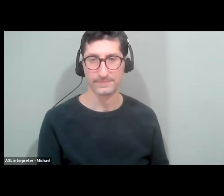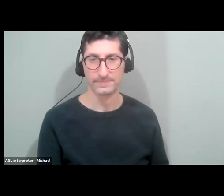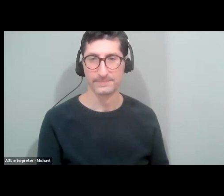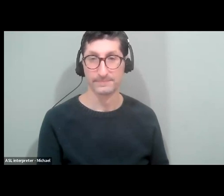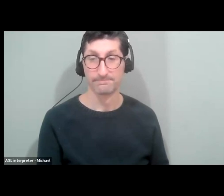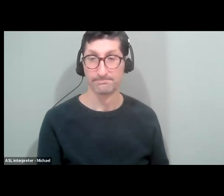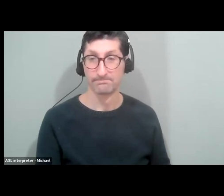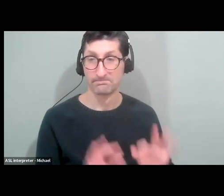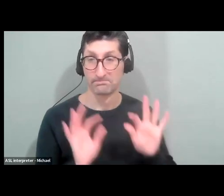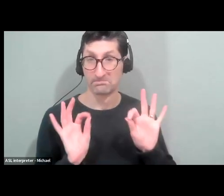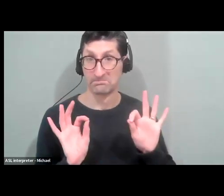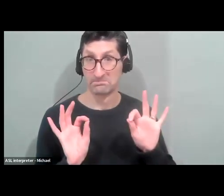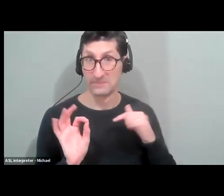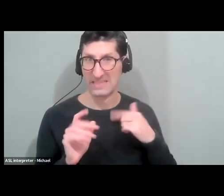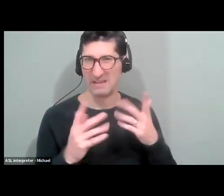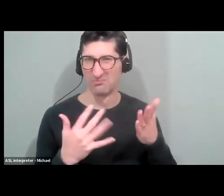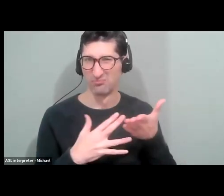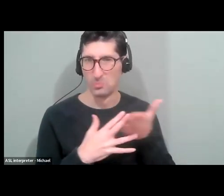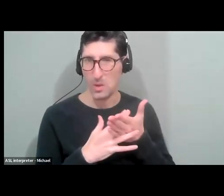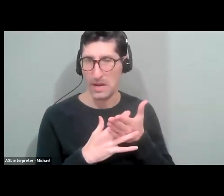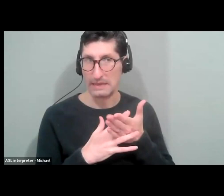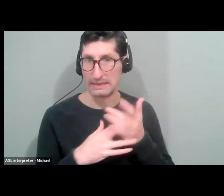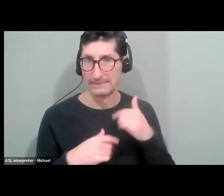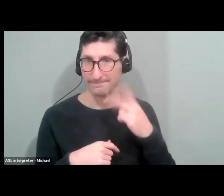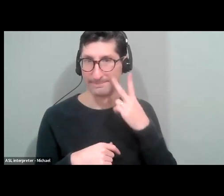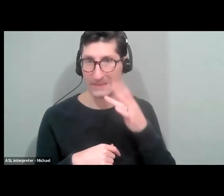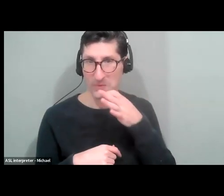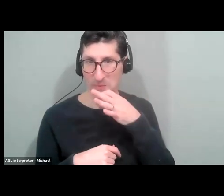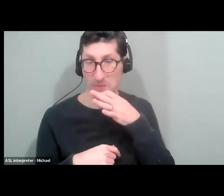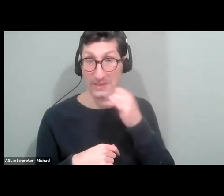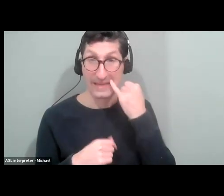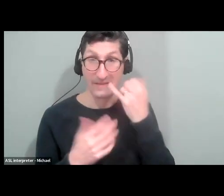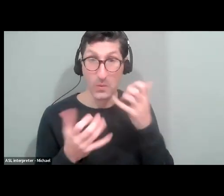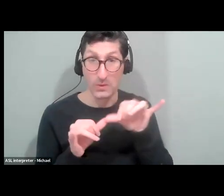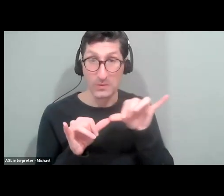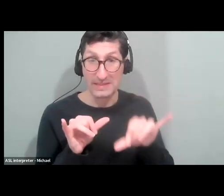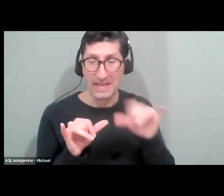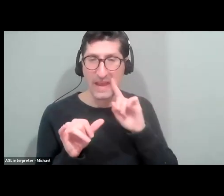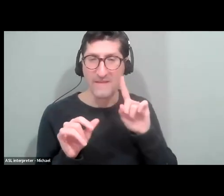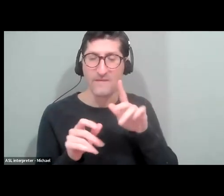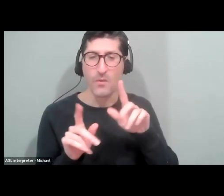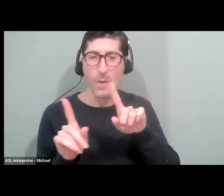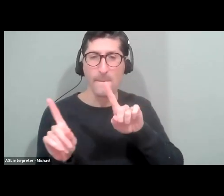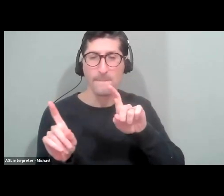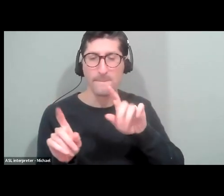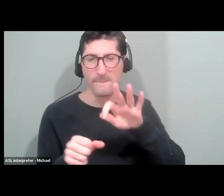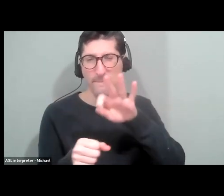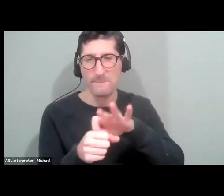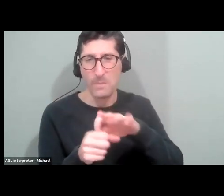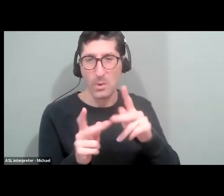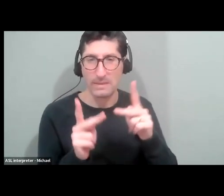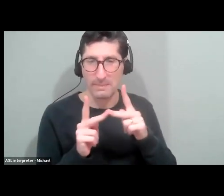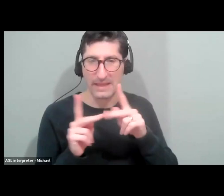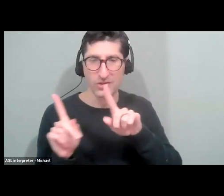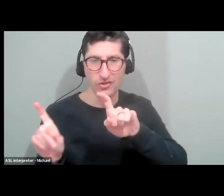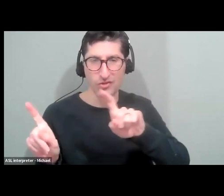So I'll see you all in a bit. Uh, anyone who wants to be here for the polling place surveying training and, uh,